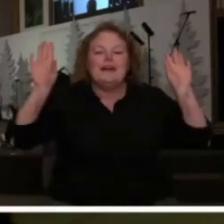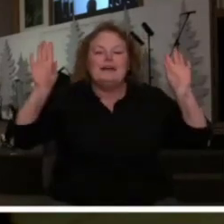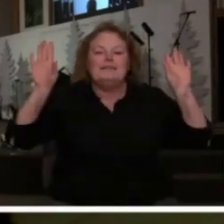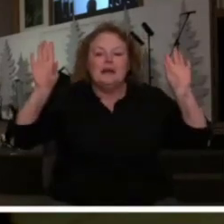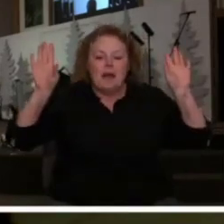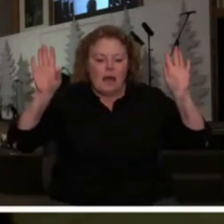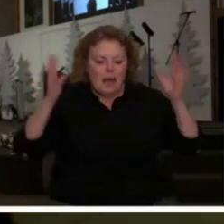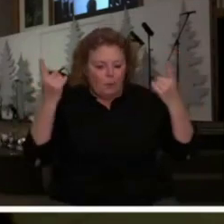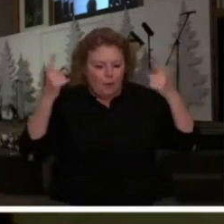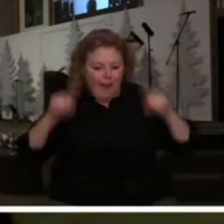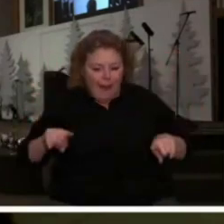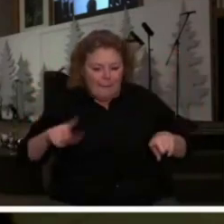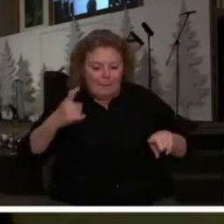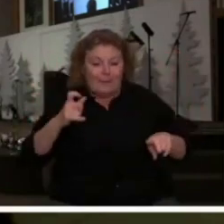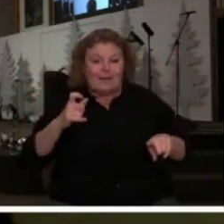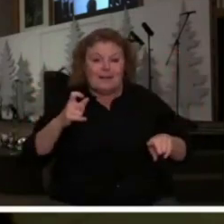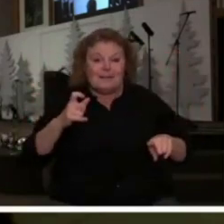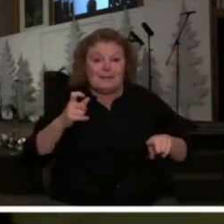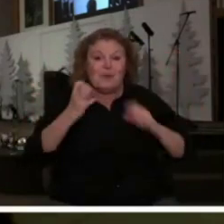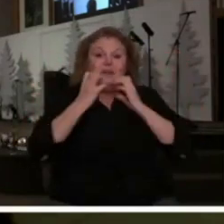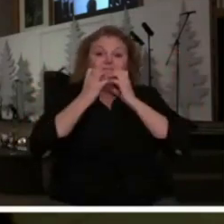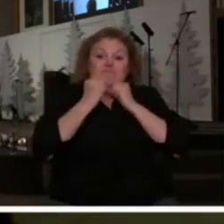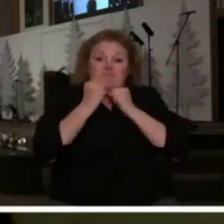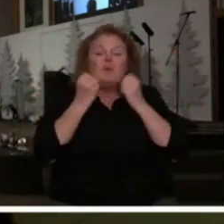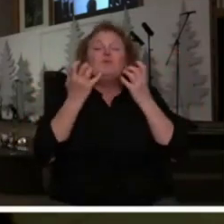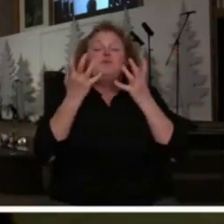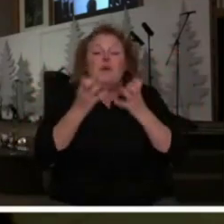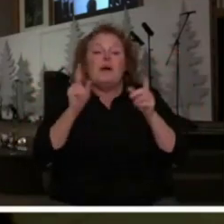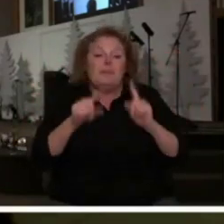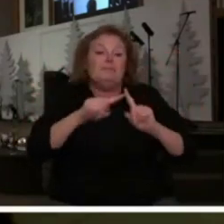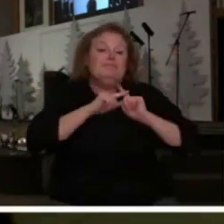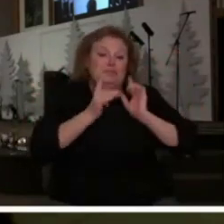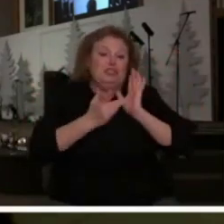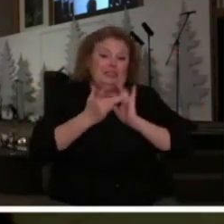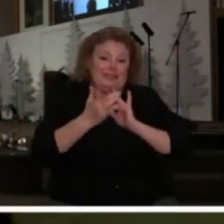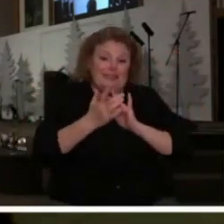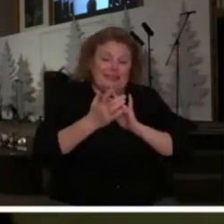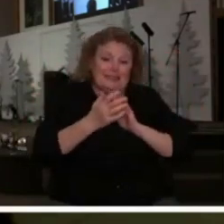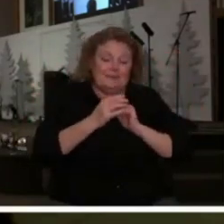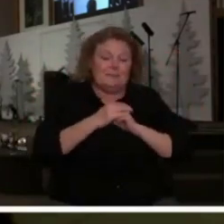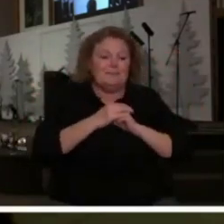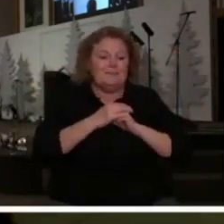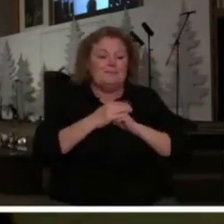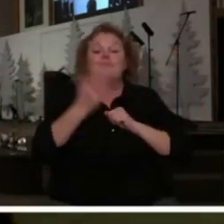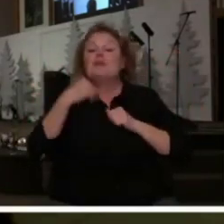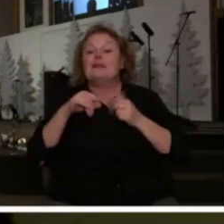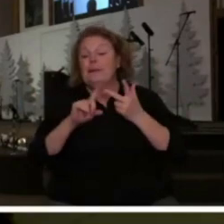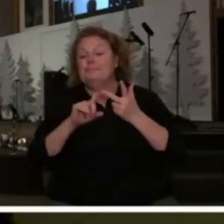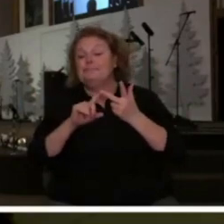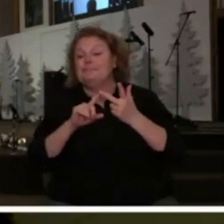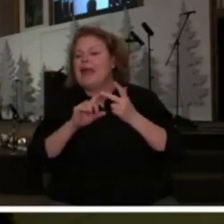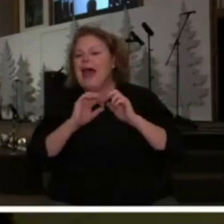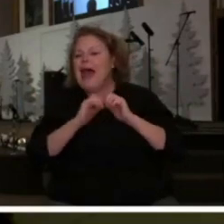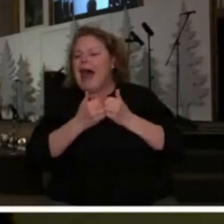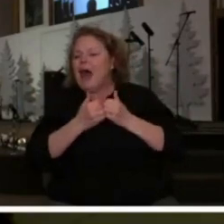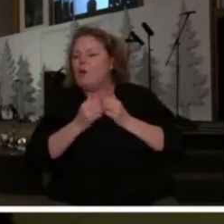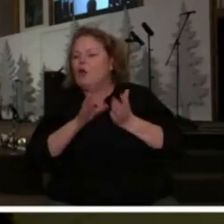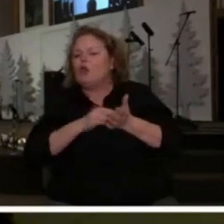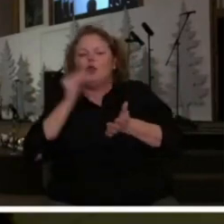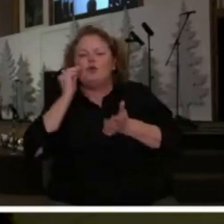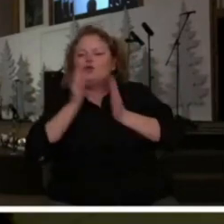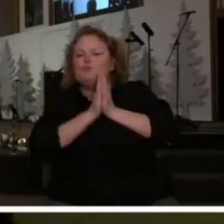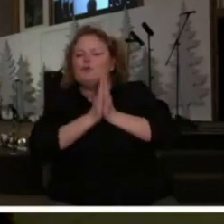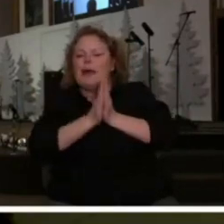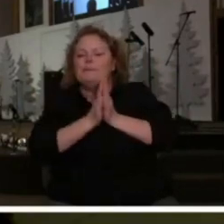important to us so how can we learn more about prayer I'm going to ask that you would turn in your Bibles to Daniel chapter 6 verses